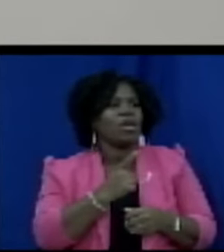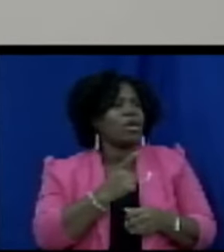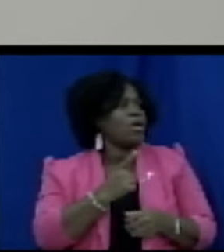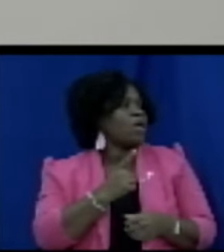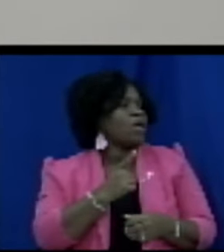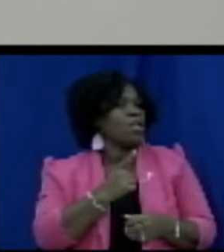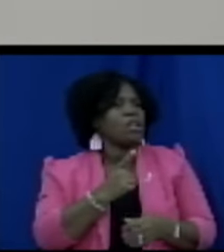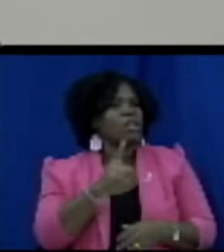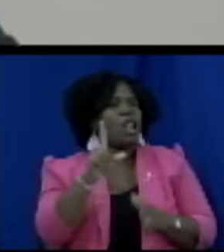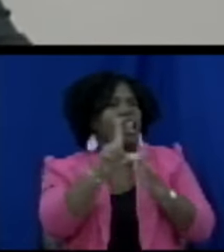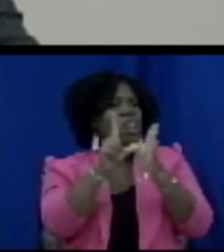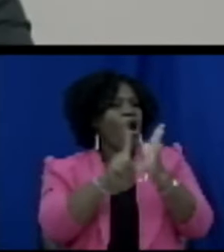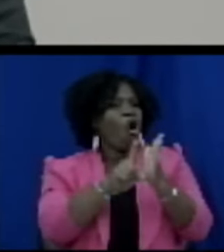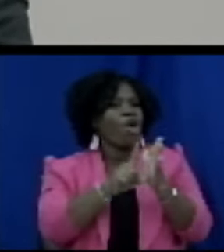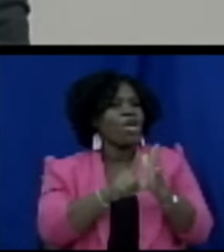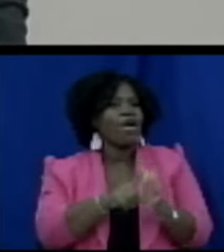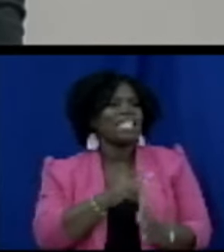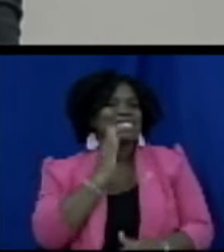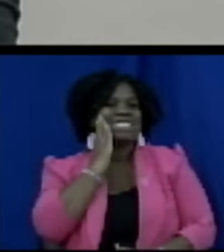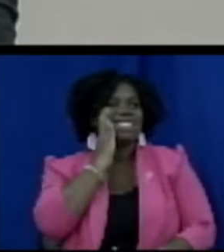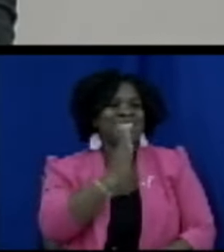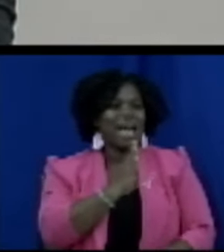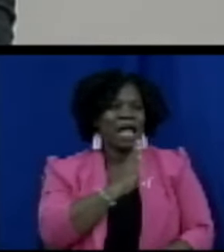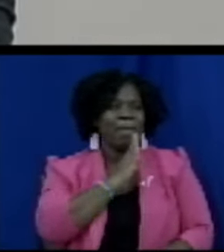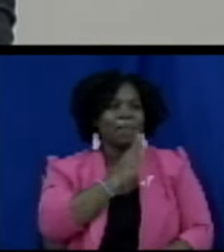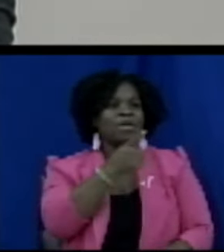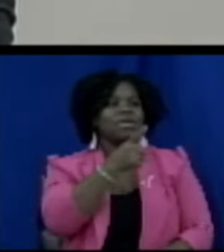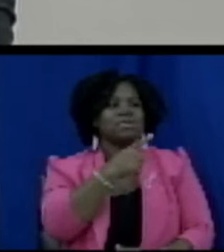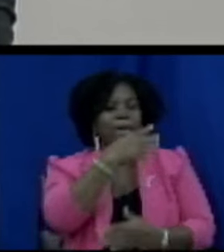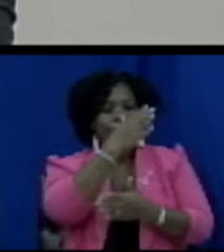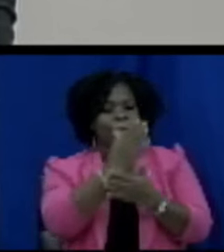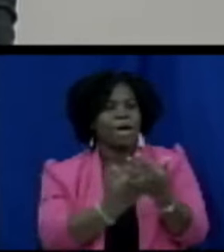I am looking at the it's part two